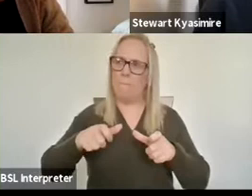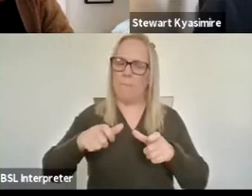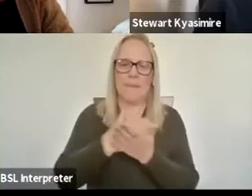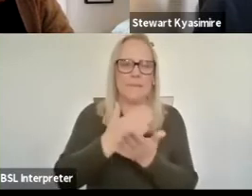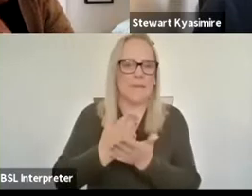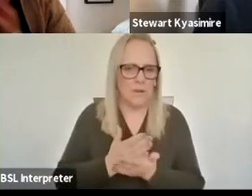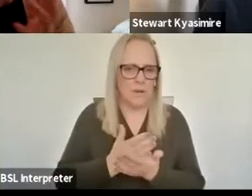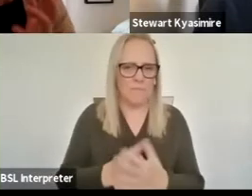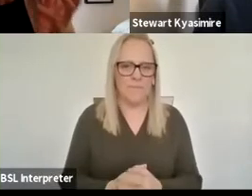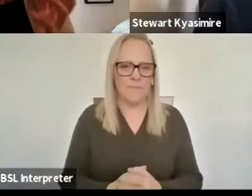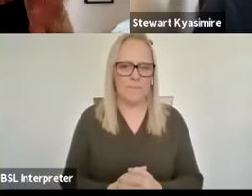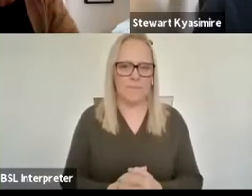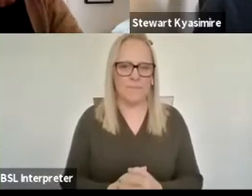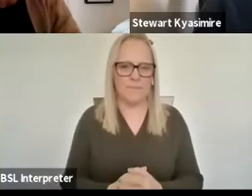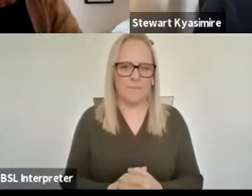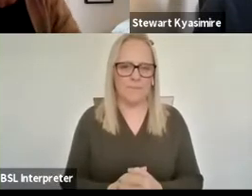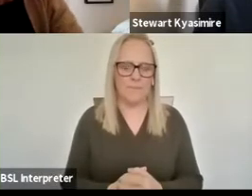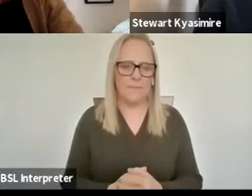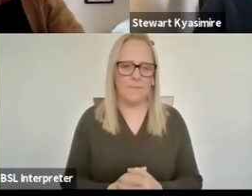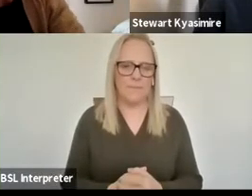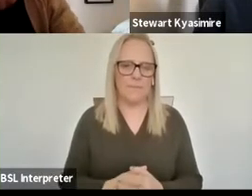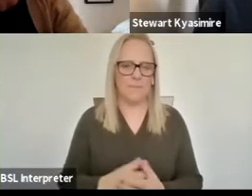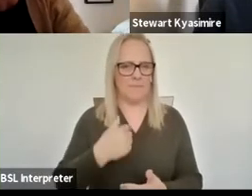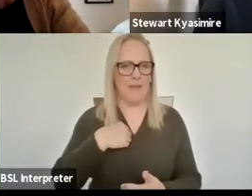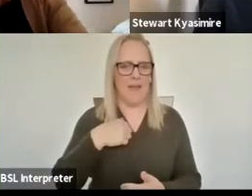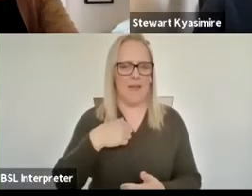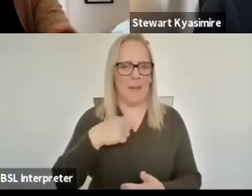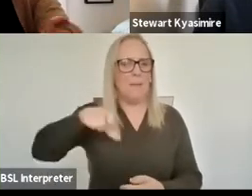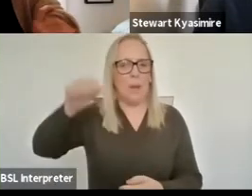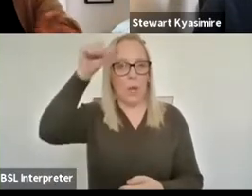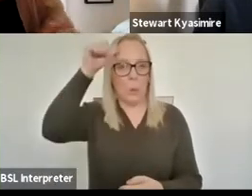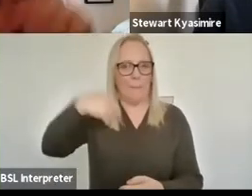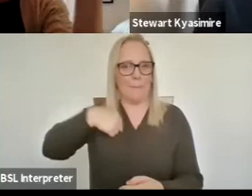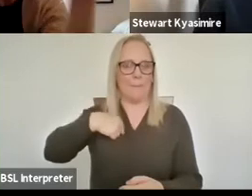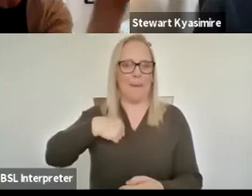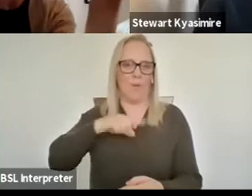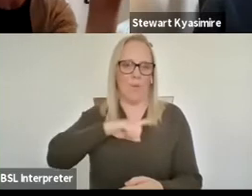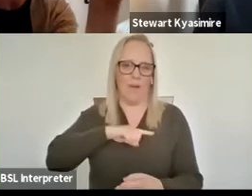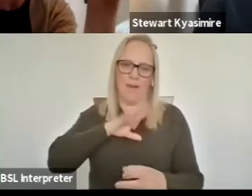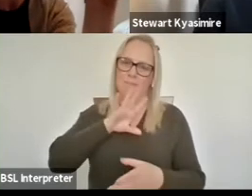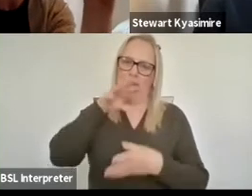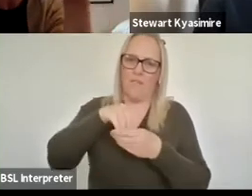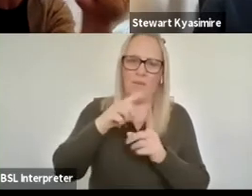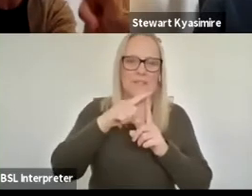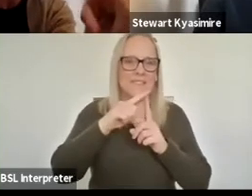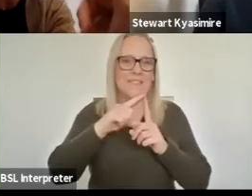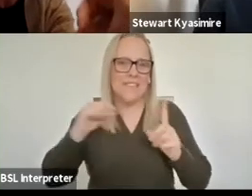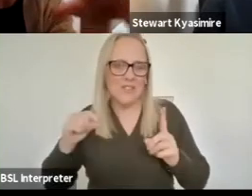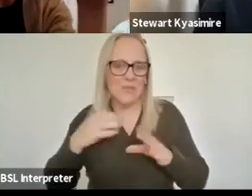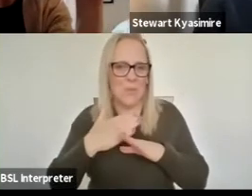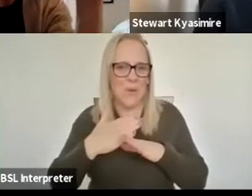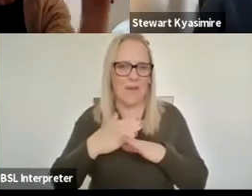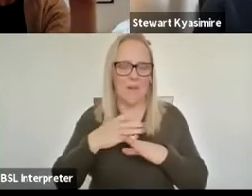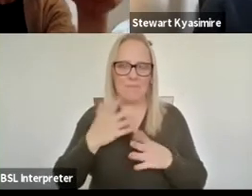What else? I'm known as someone who specialises in digital and site-specific work but actually that's not intentional